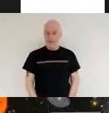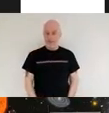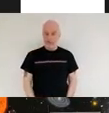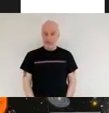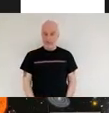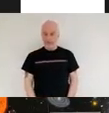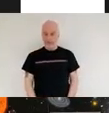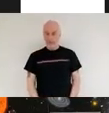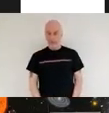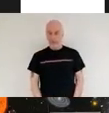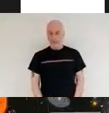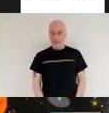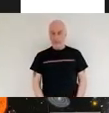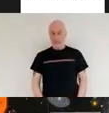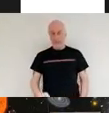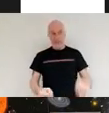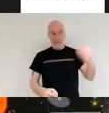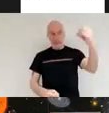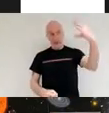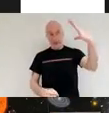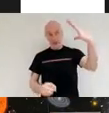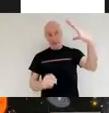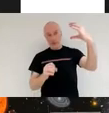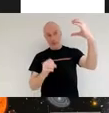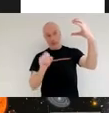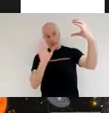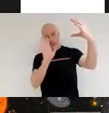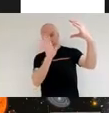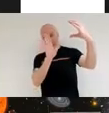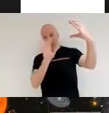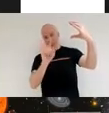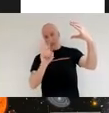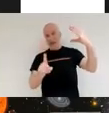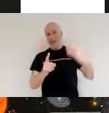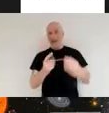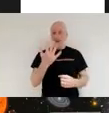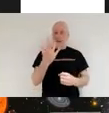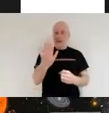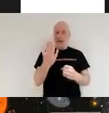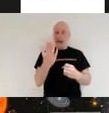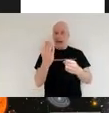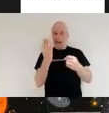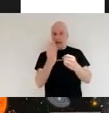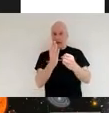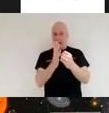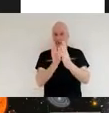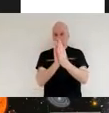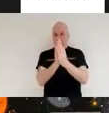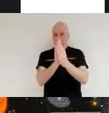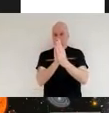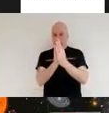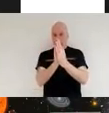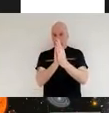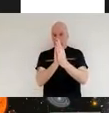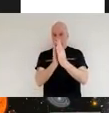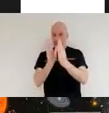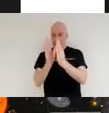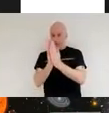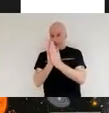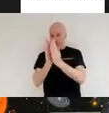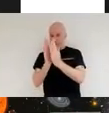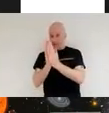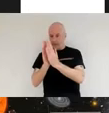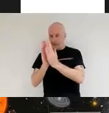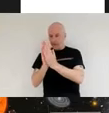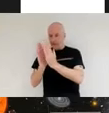the sun shield is made up of five layers of multi-layer insulation they're very reflective and the idea is that we're trying to